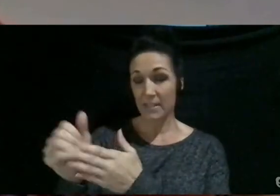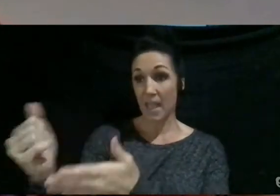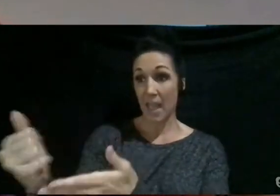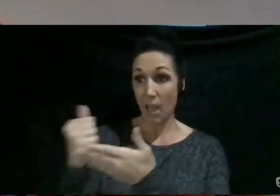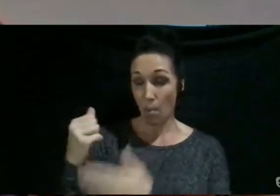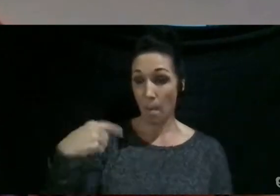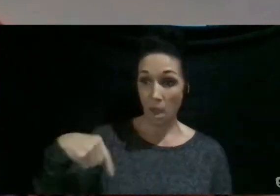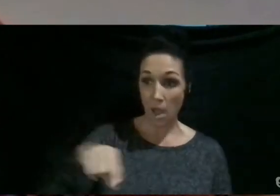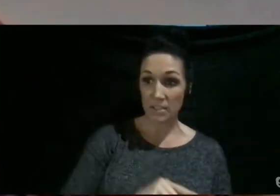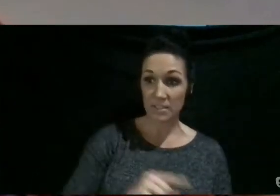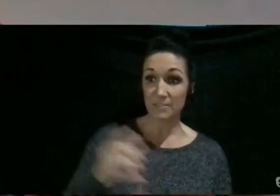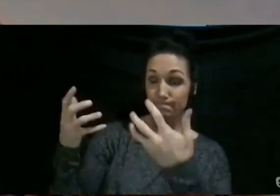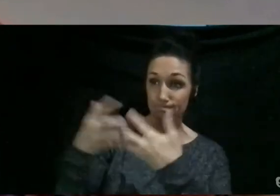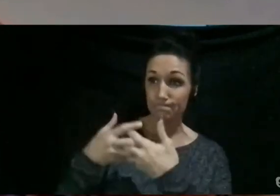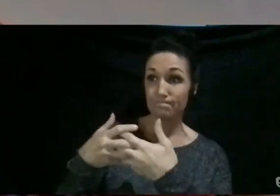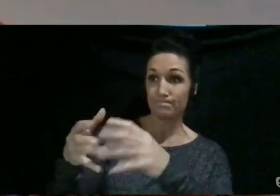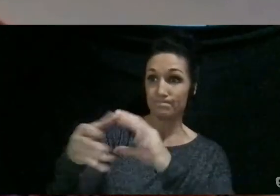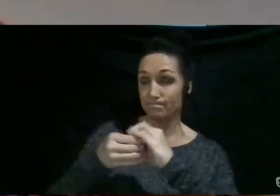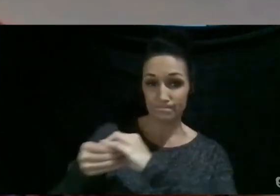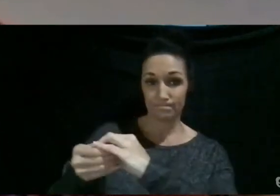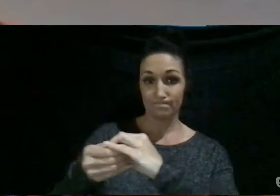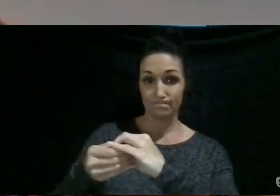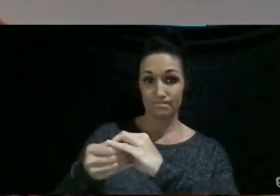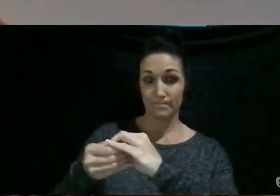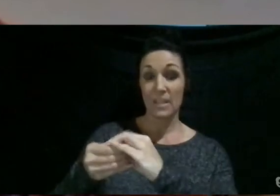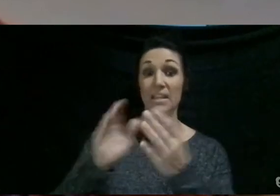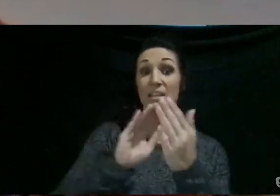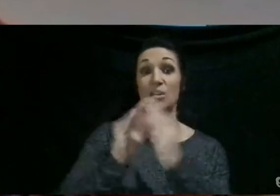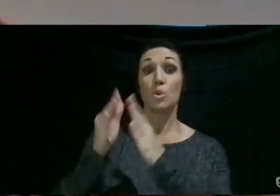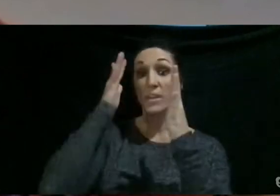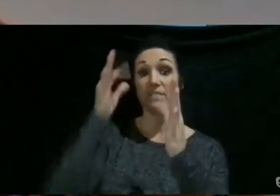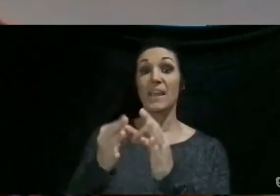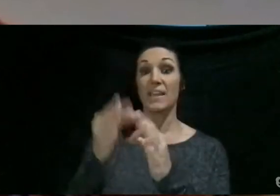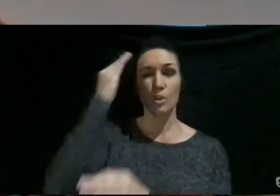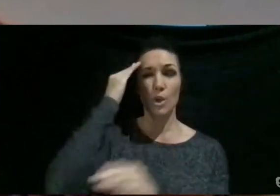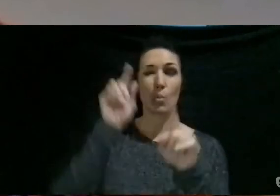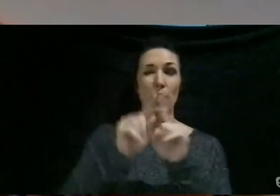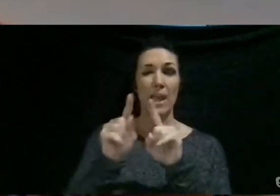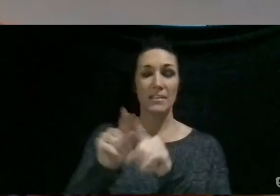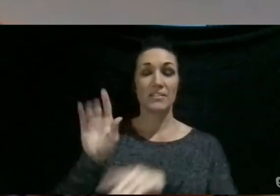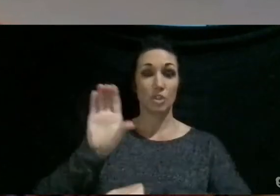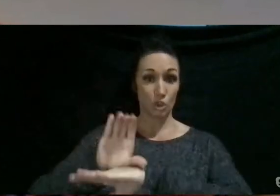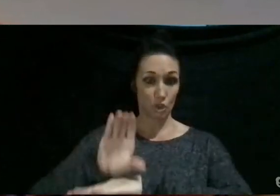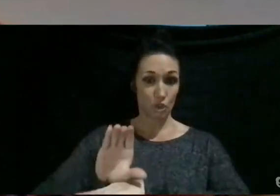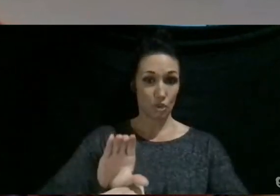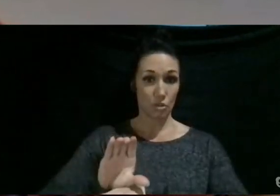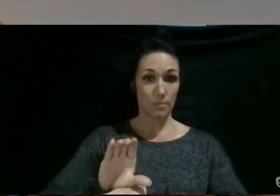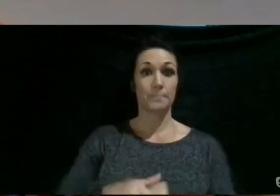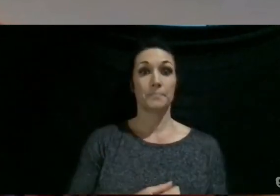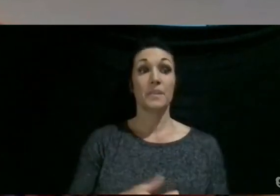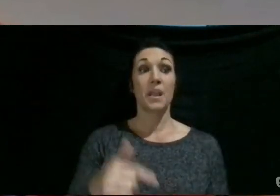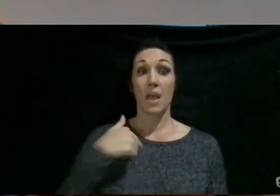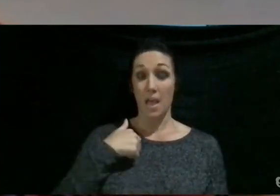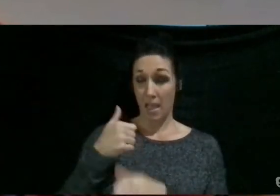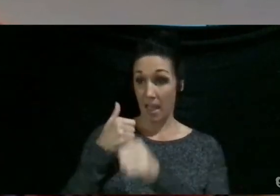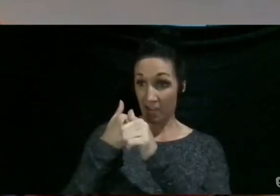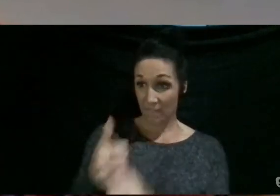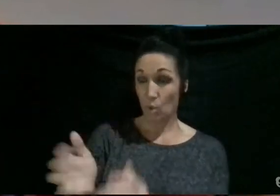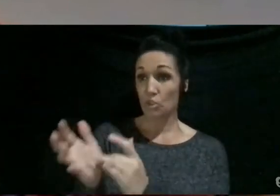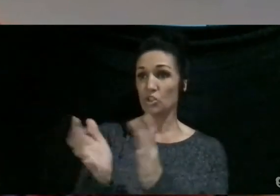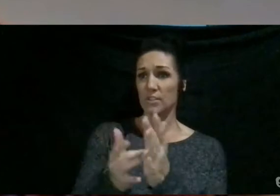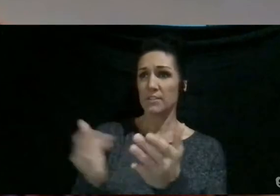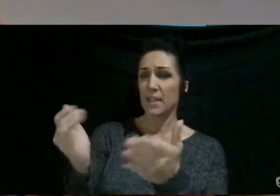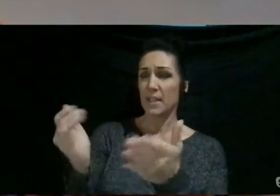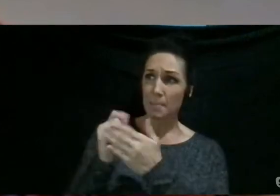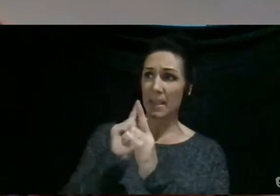of faith known as the church, and so I, I follow Jesus because it has helped me answer those questions of who